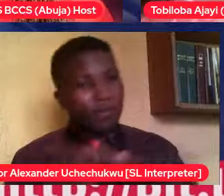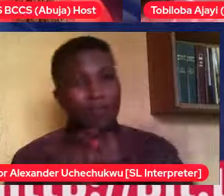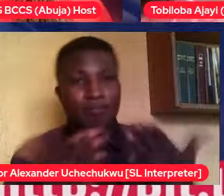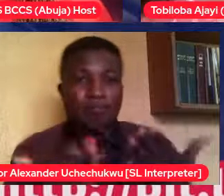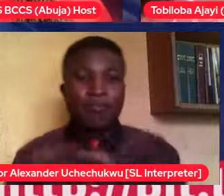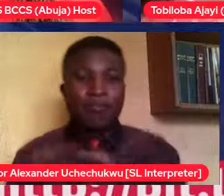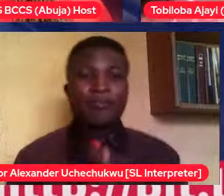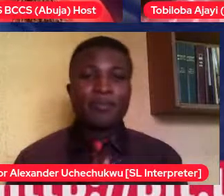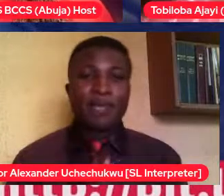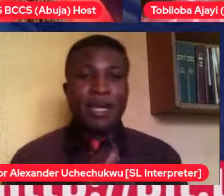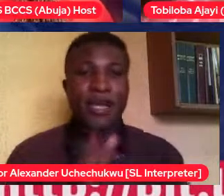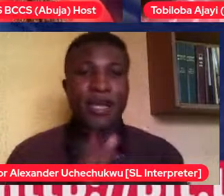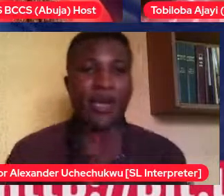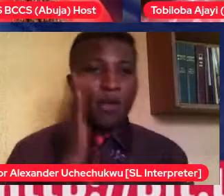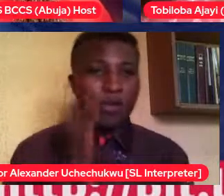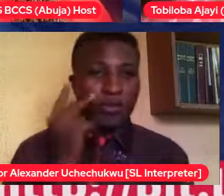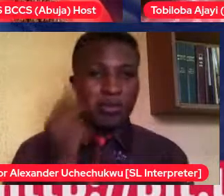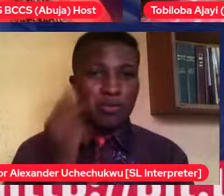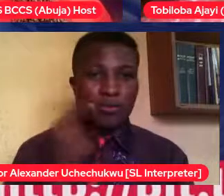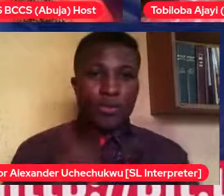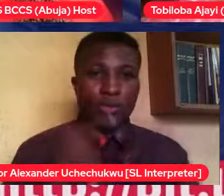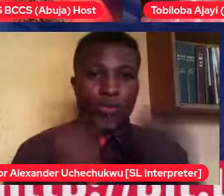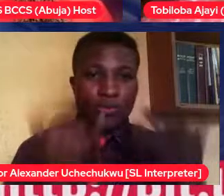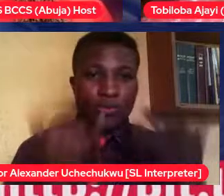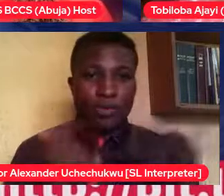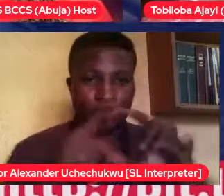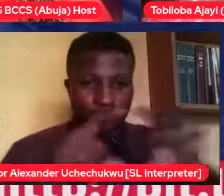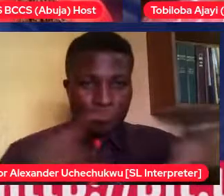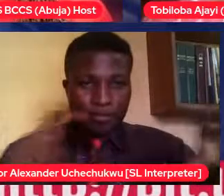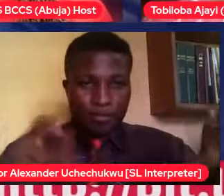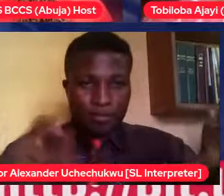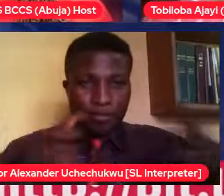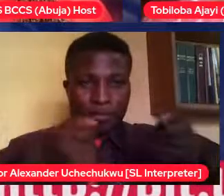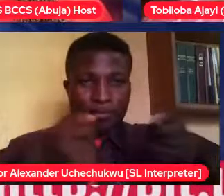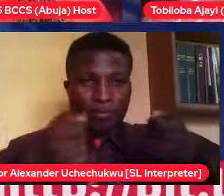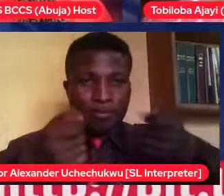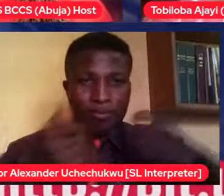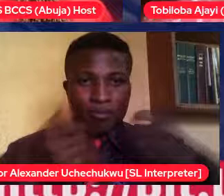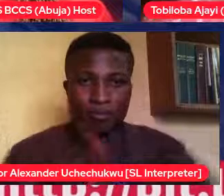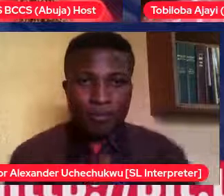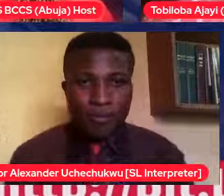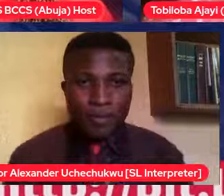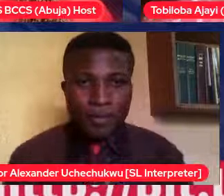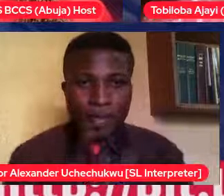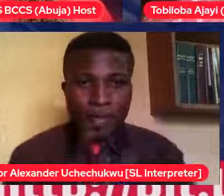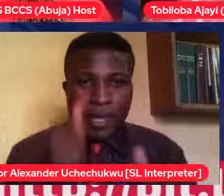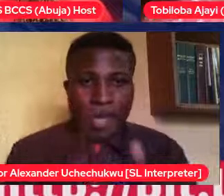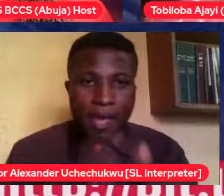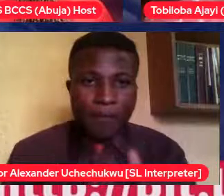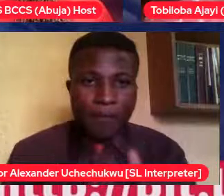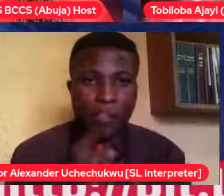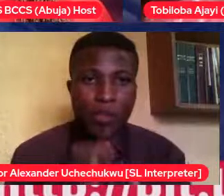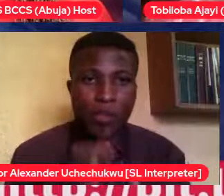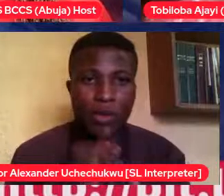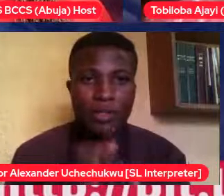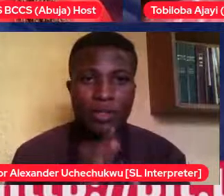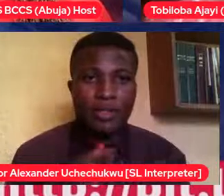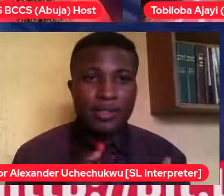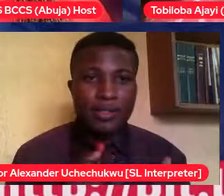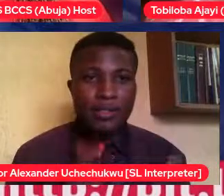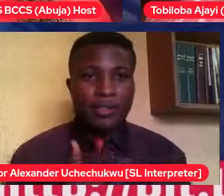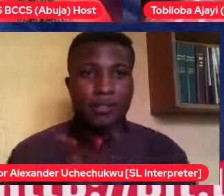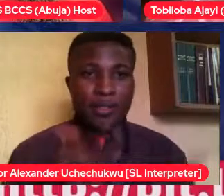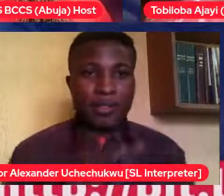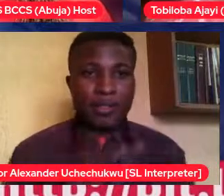comments and I need to actually read them out real quick. So everyone is excited that we're talking about this and they say happy Valentine's Day to us